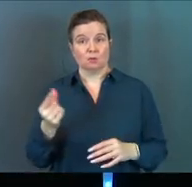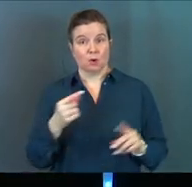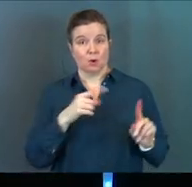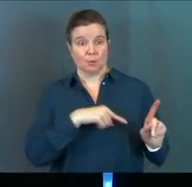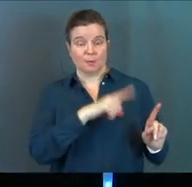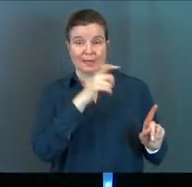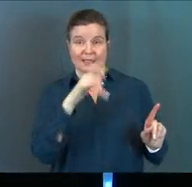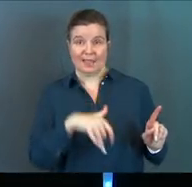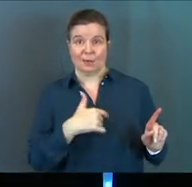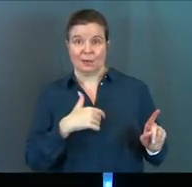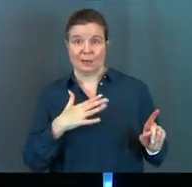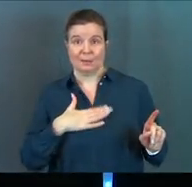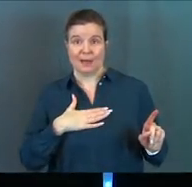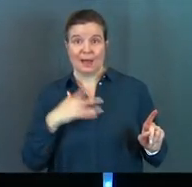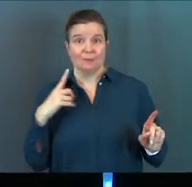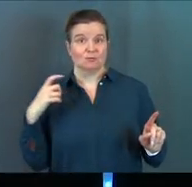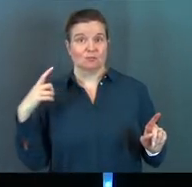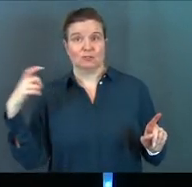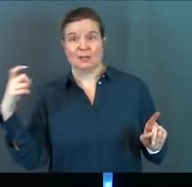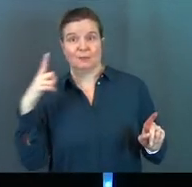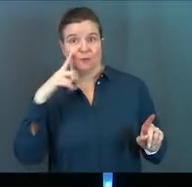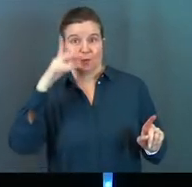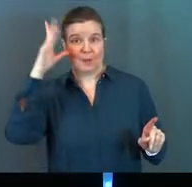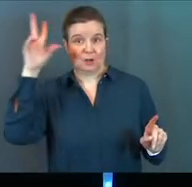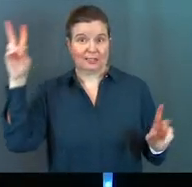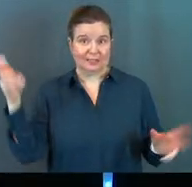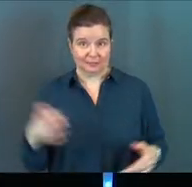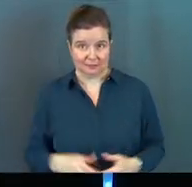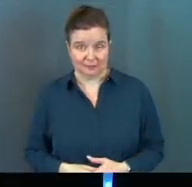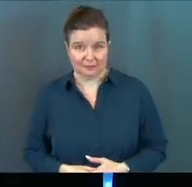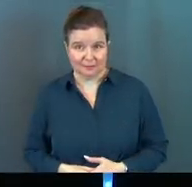whisperer is because that was my dream for parenting.